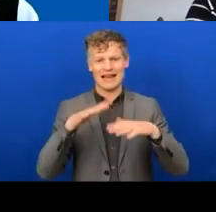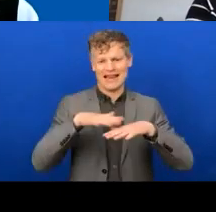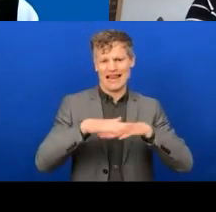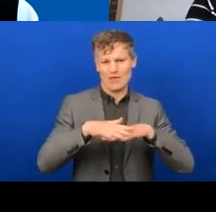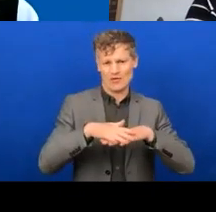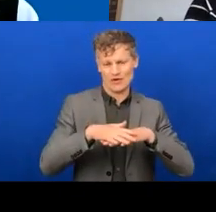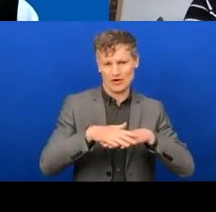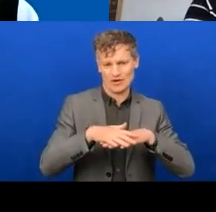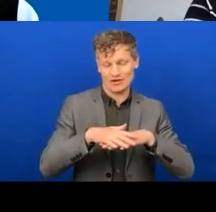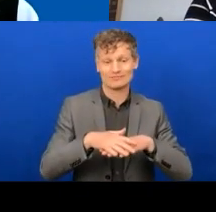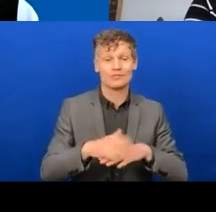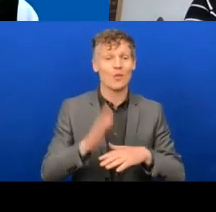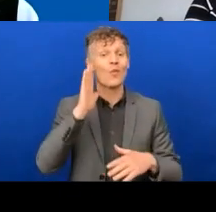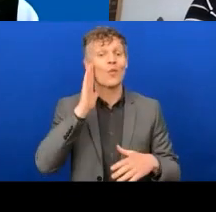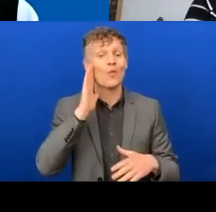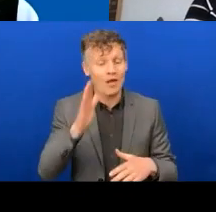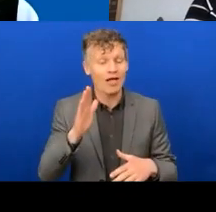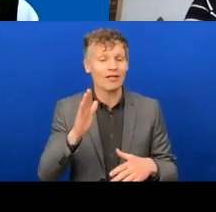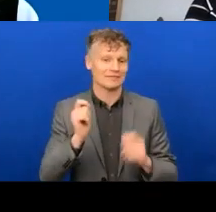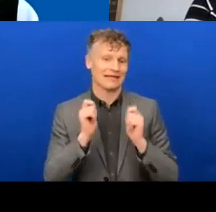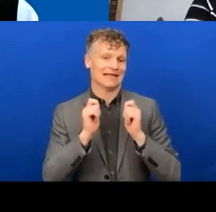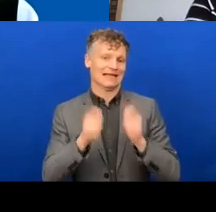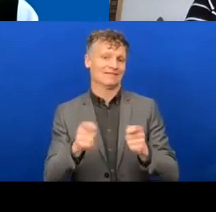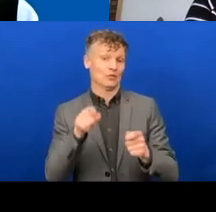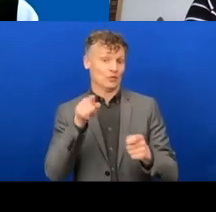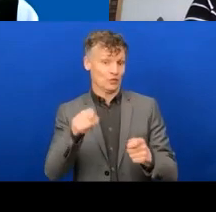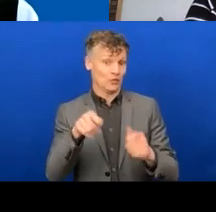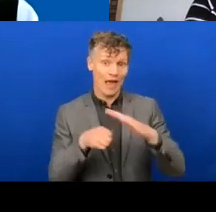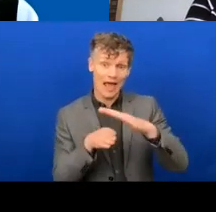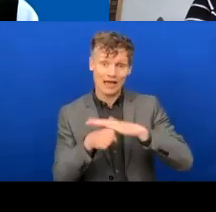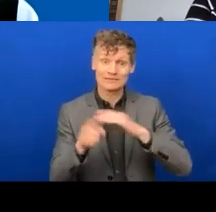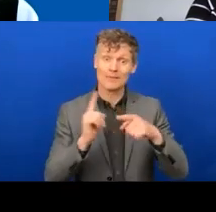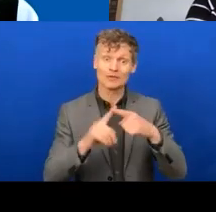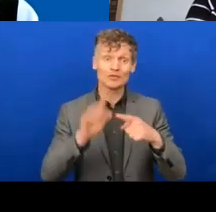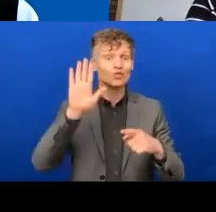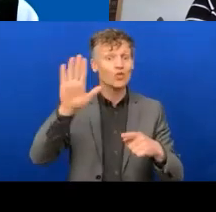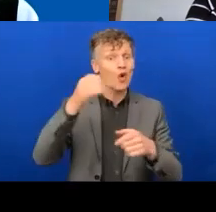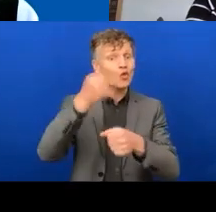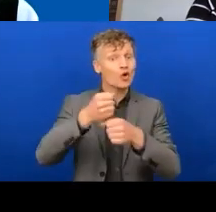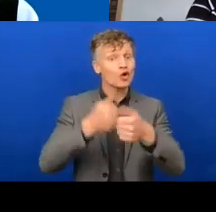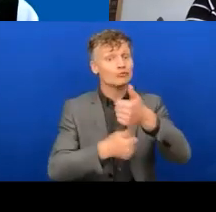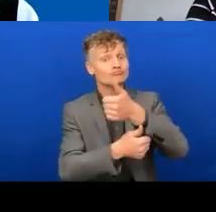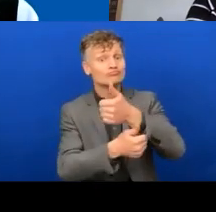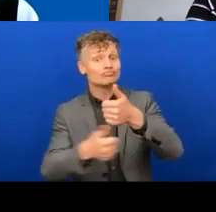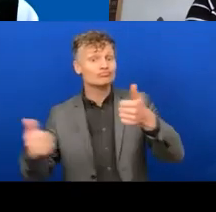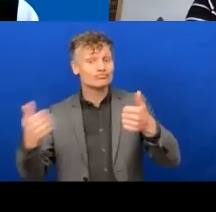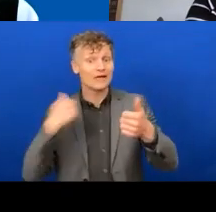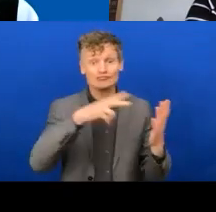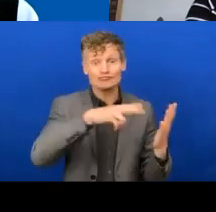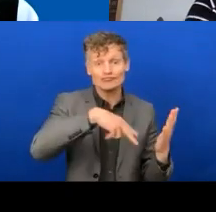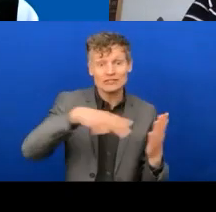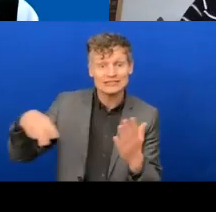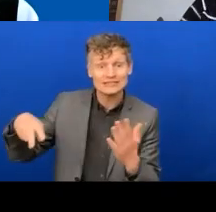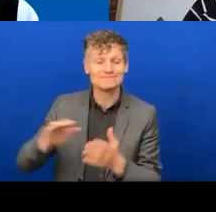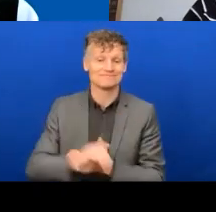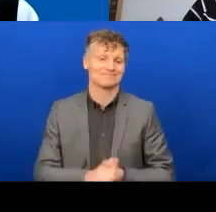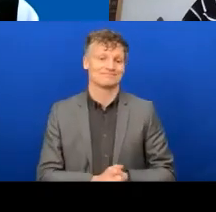sure you have access and your employees again, thanks to all have a good rest of the day and stay safe and well.